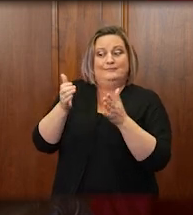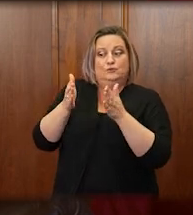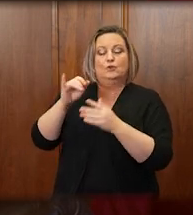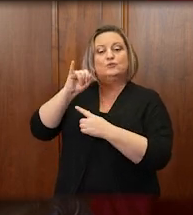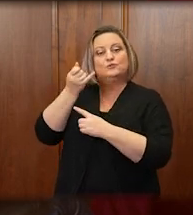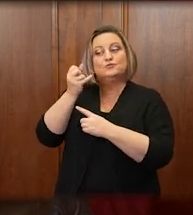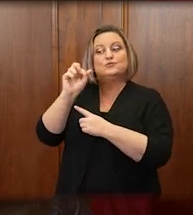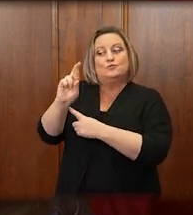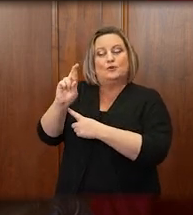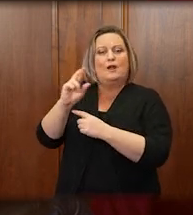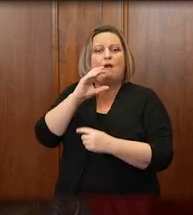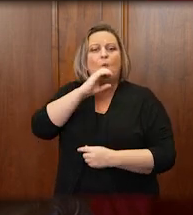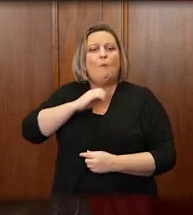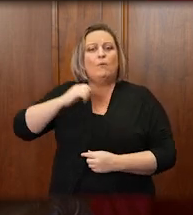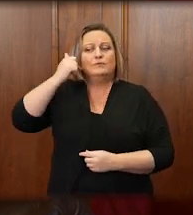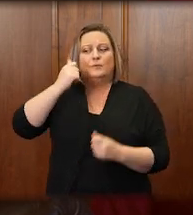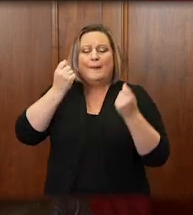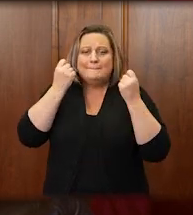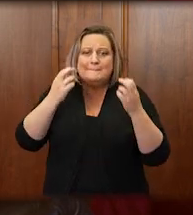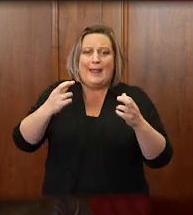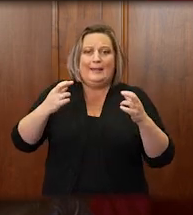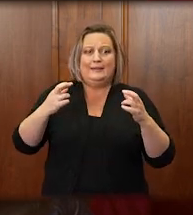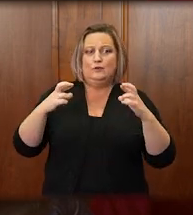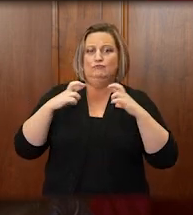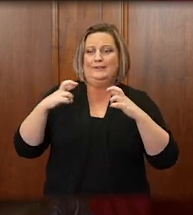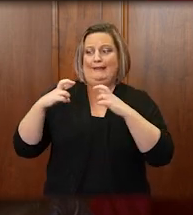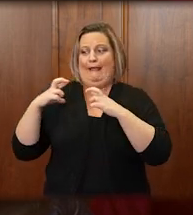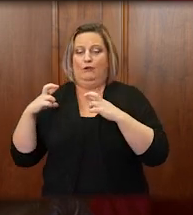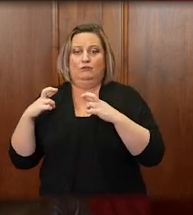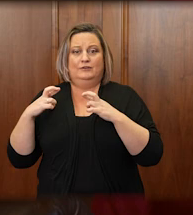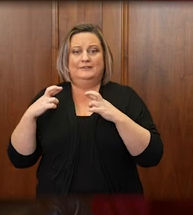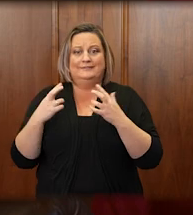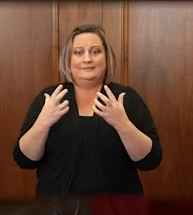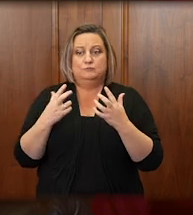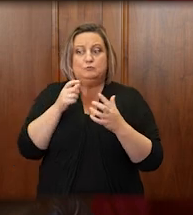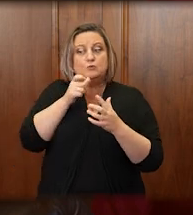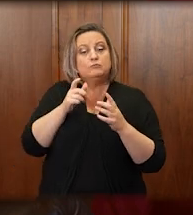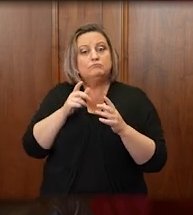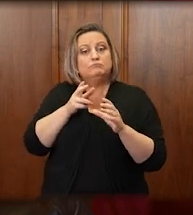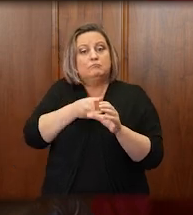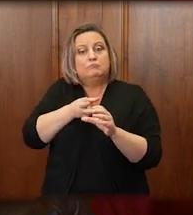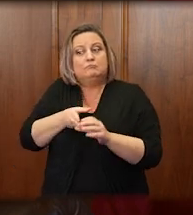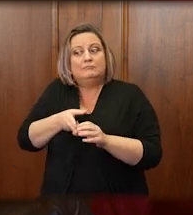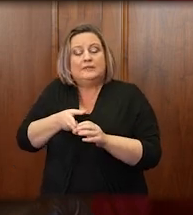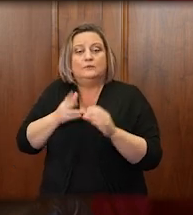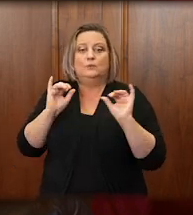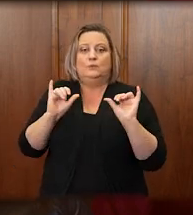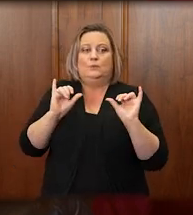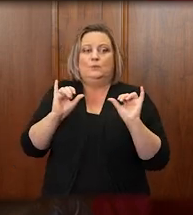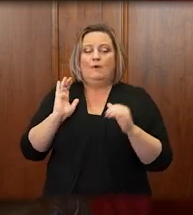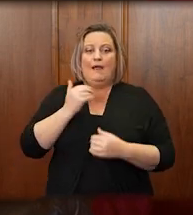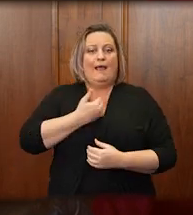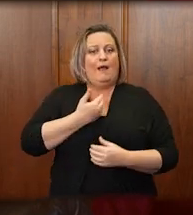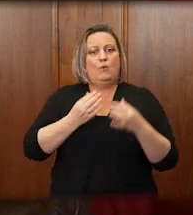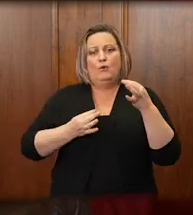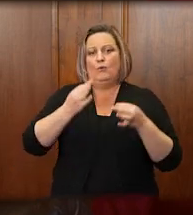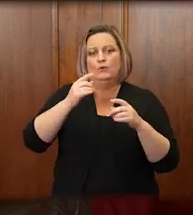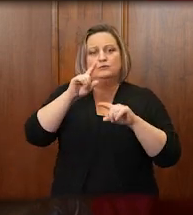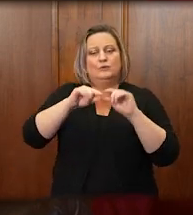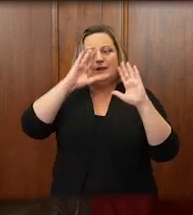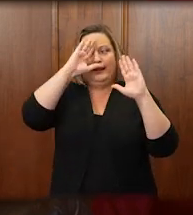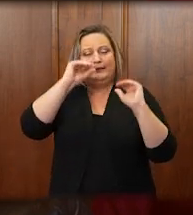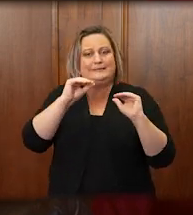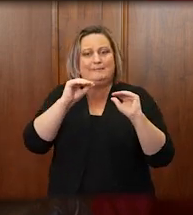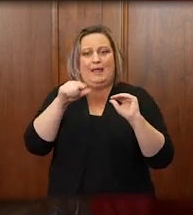example. We have many retirees whose health is not perfect in this county. Our trial courts could not expect those citizens to